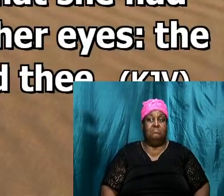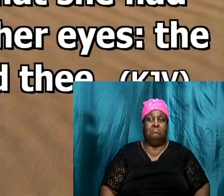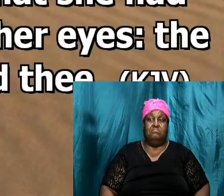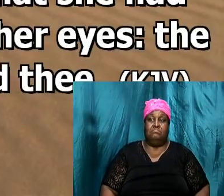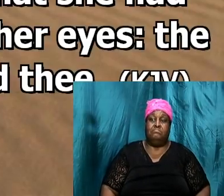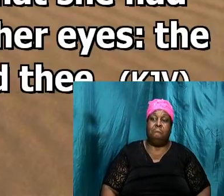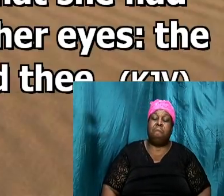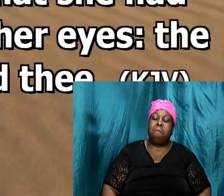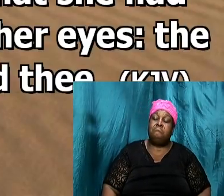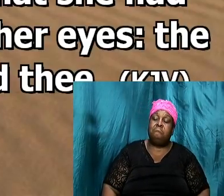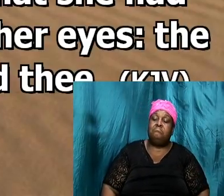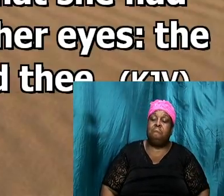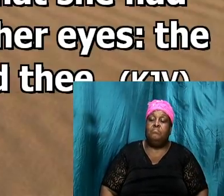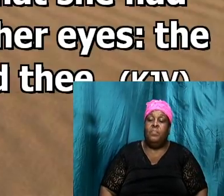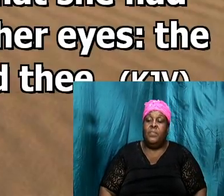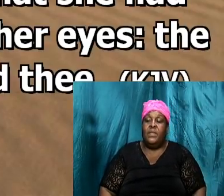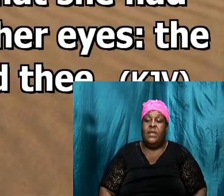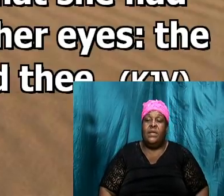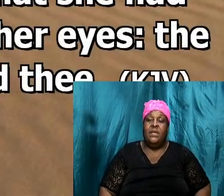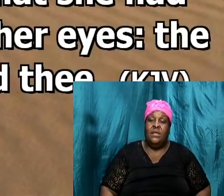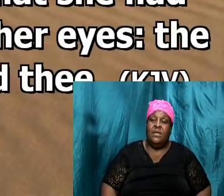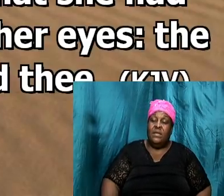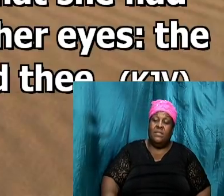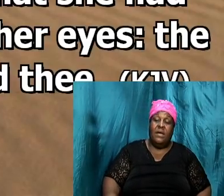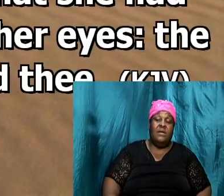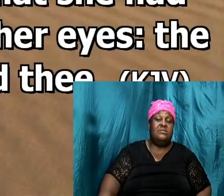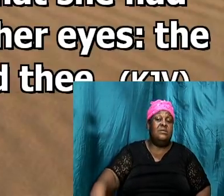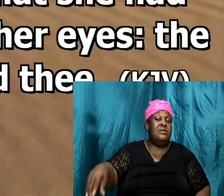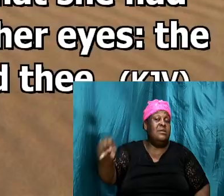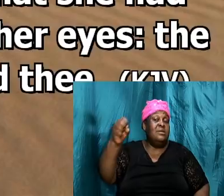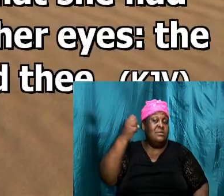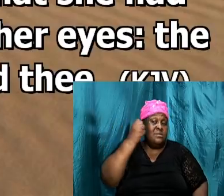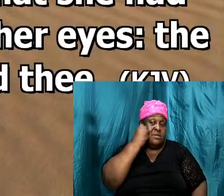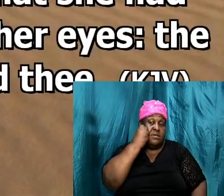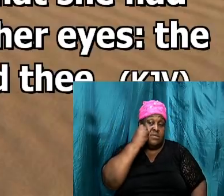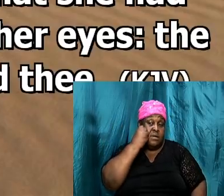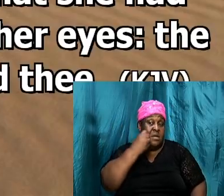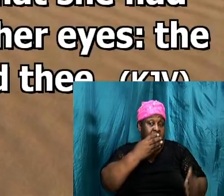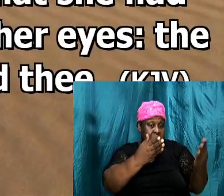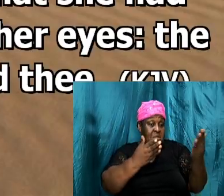that Sarah brought to Abraham